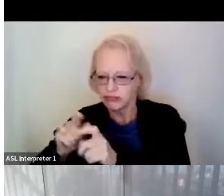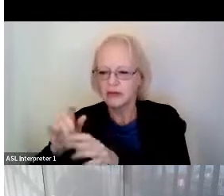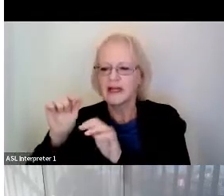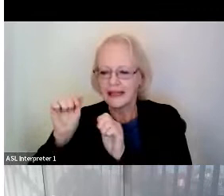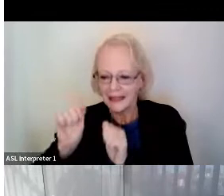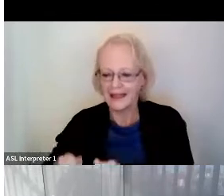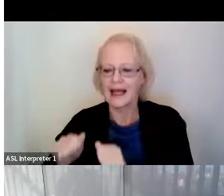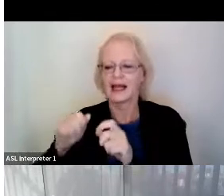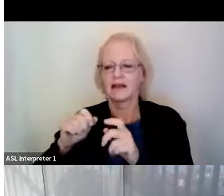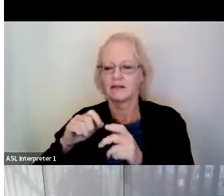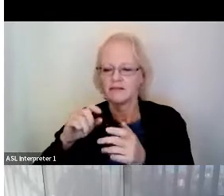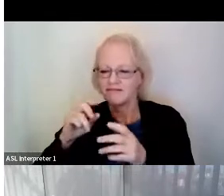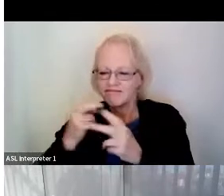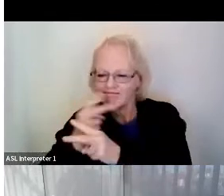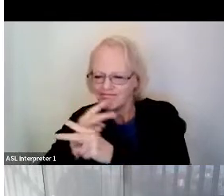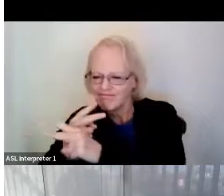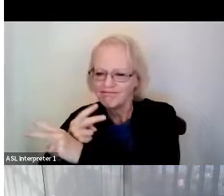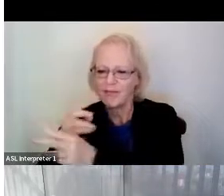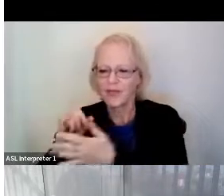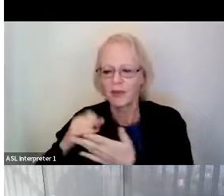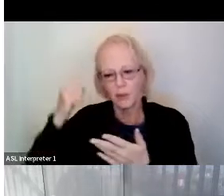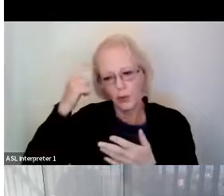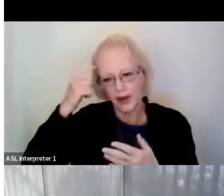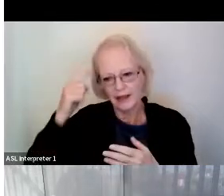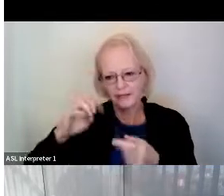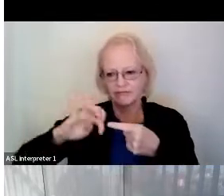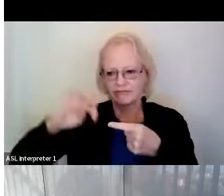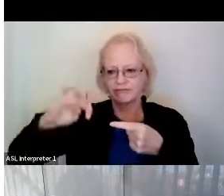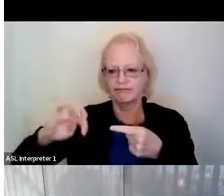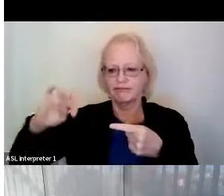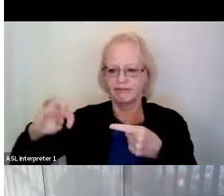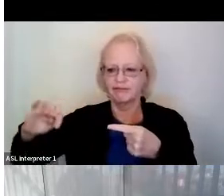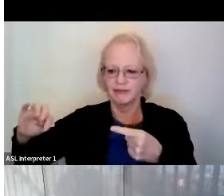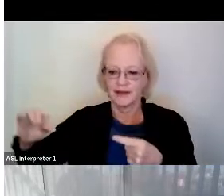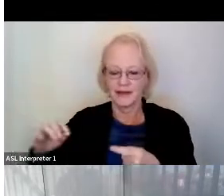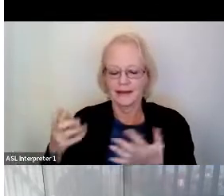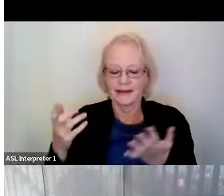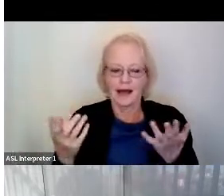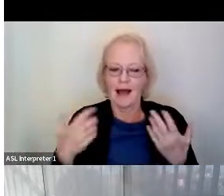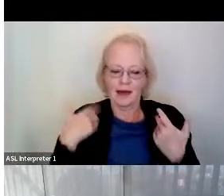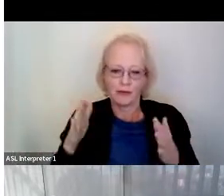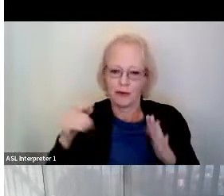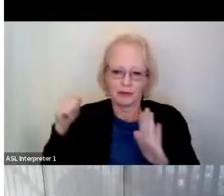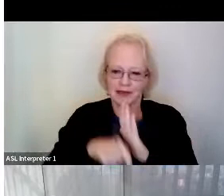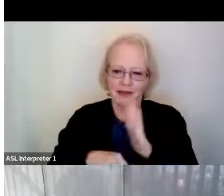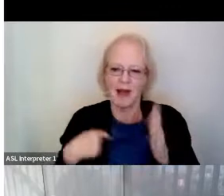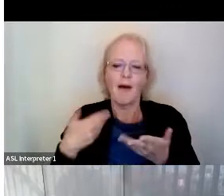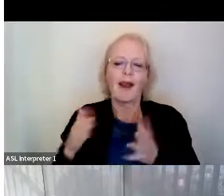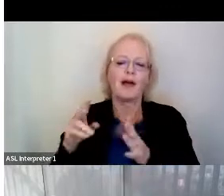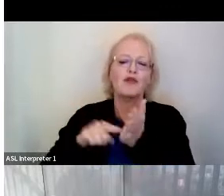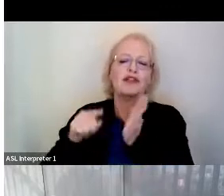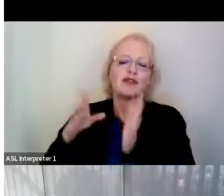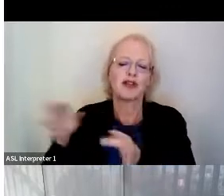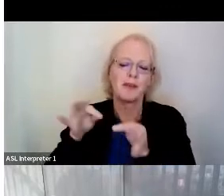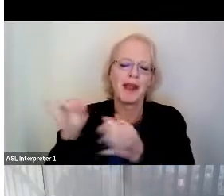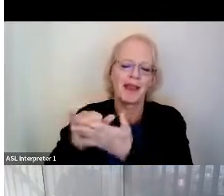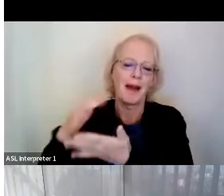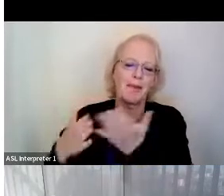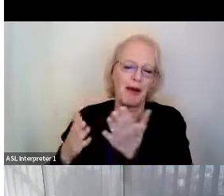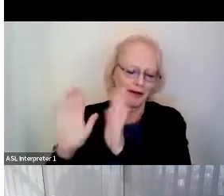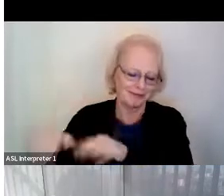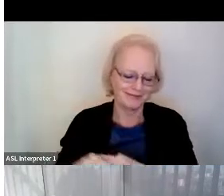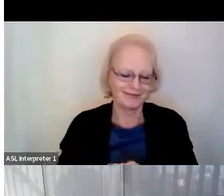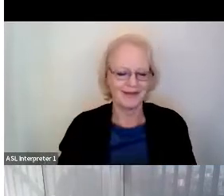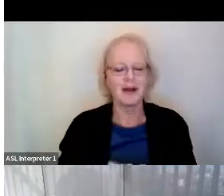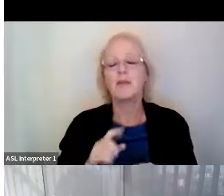signals. Something like that. I will let the researchers explain this part. Anyway, he said that the purpose of the study was